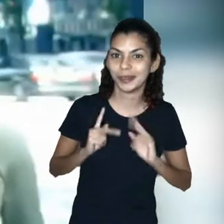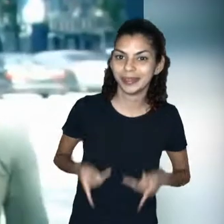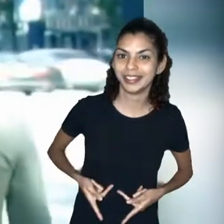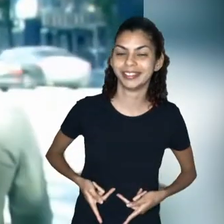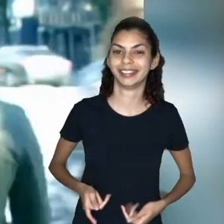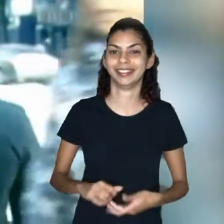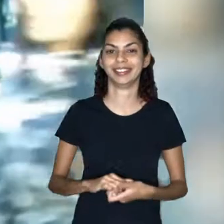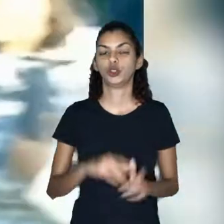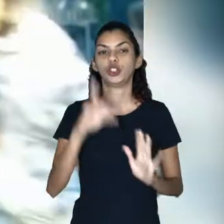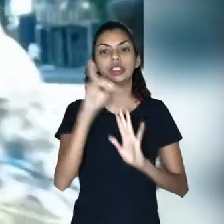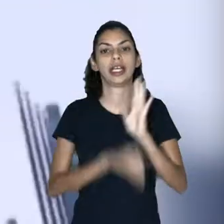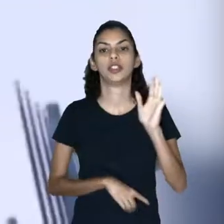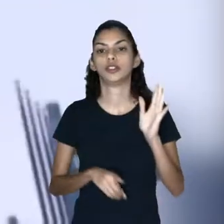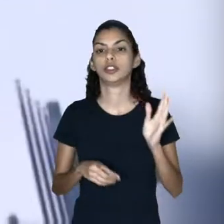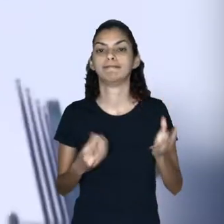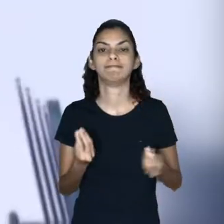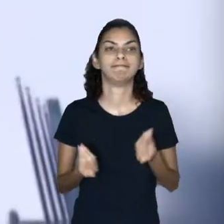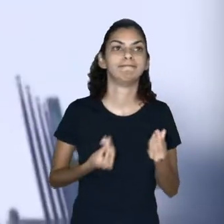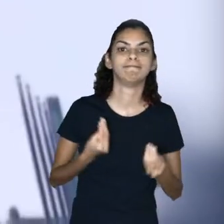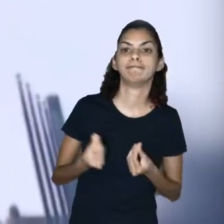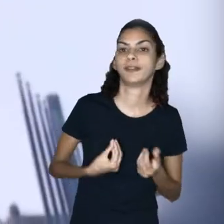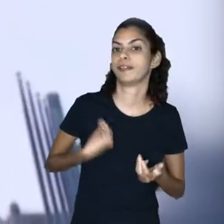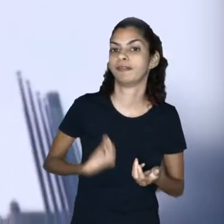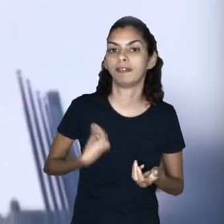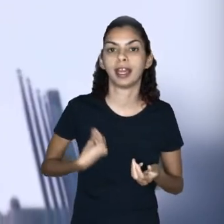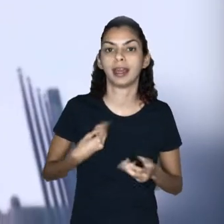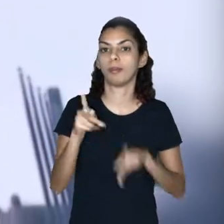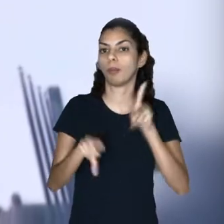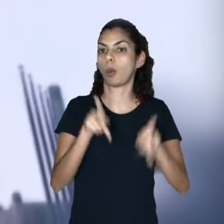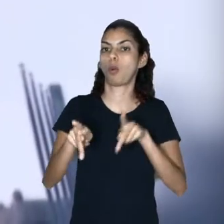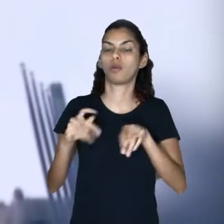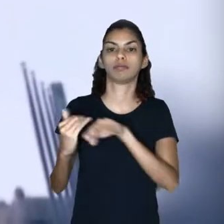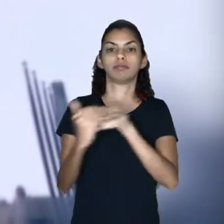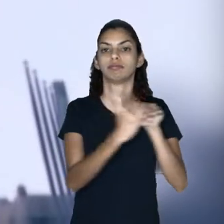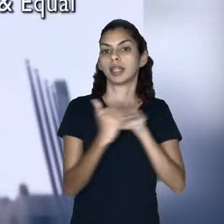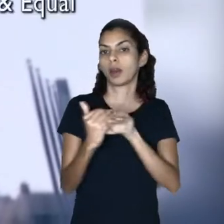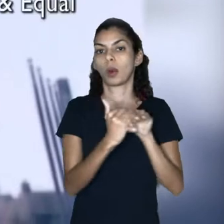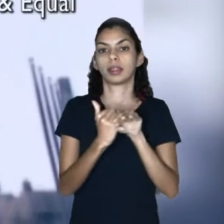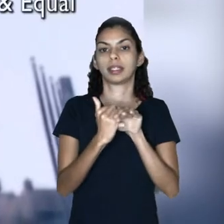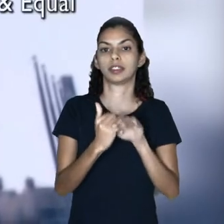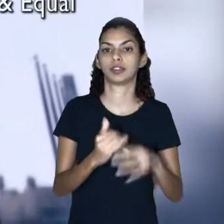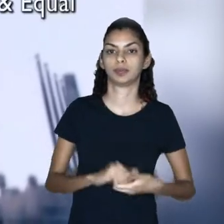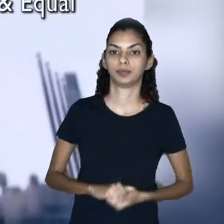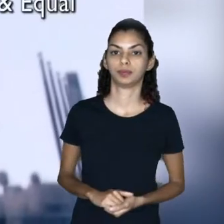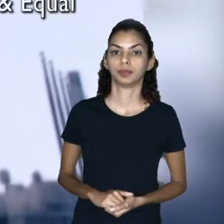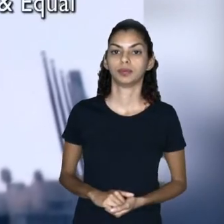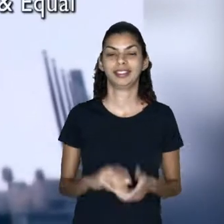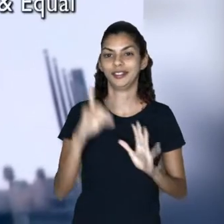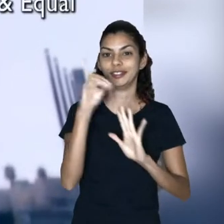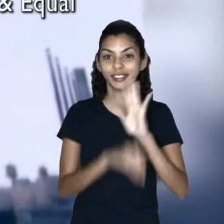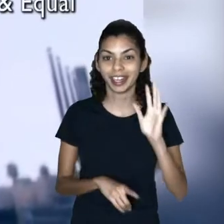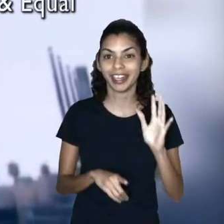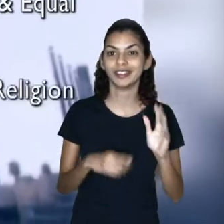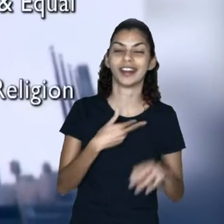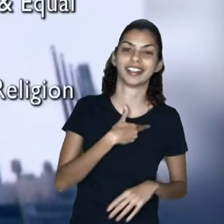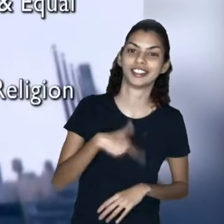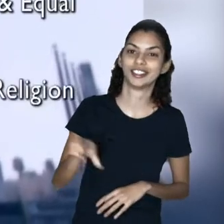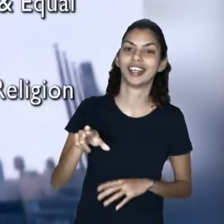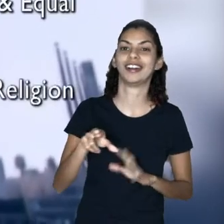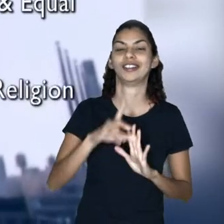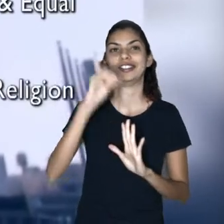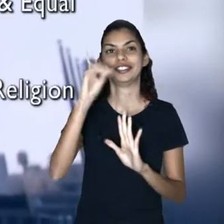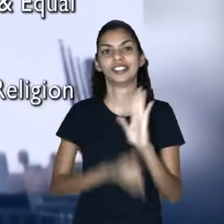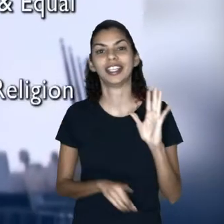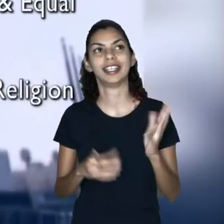are. The right to live. Equality between all people. The right to religion.